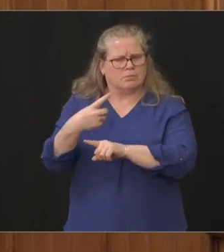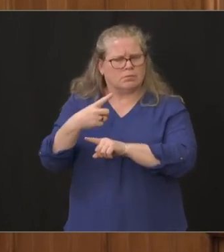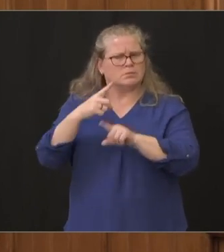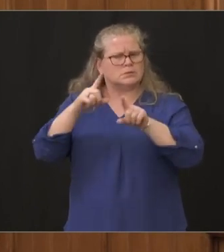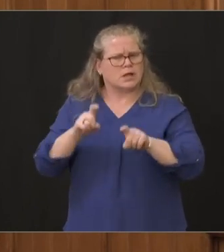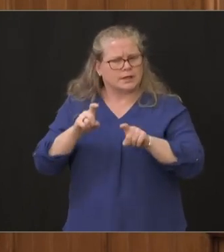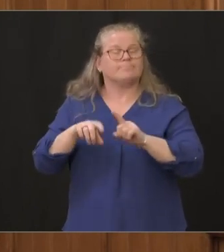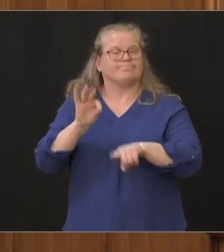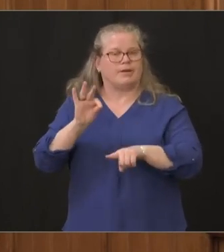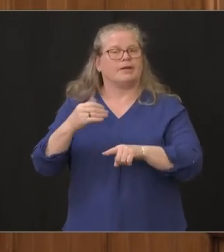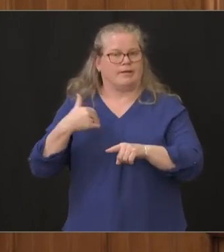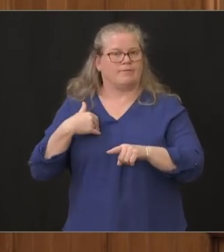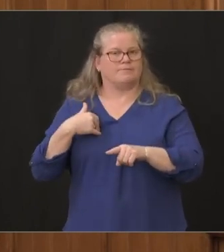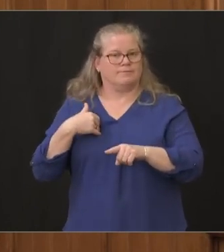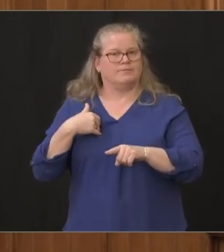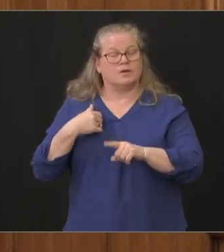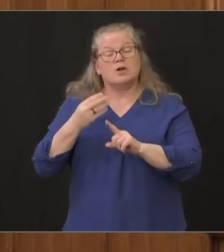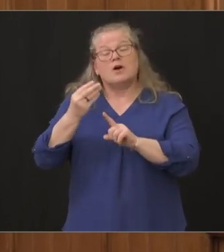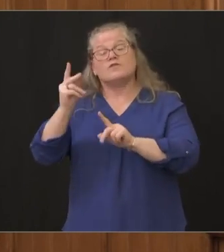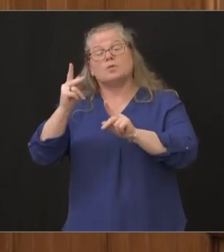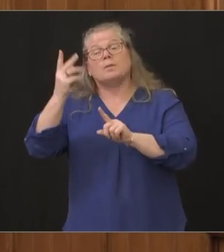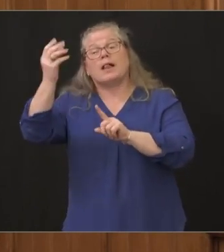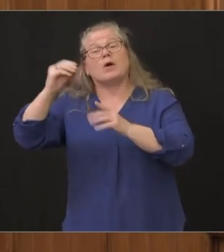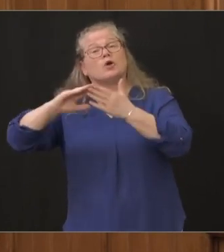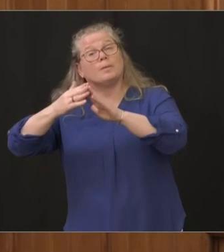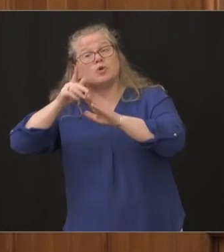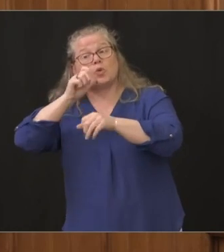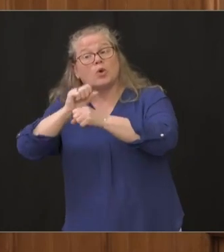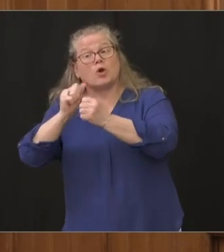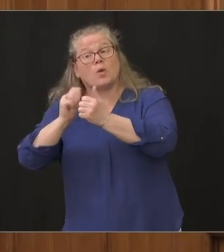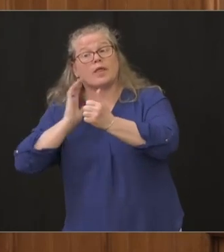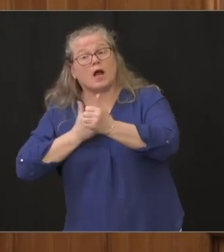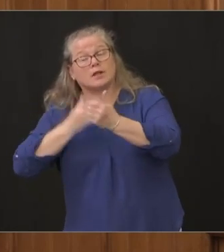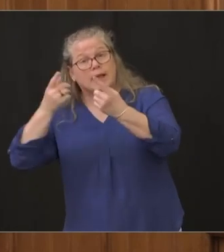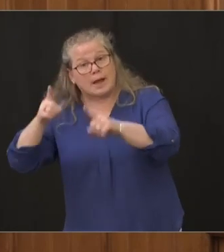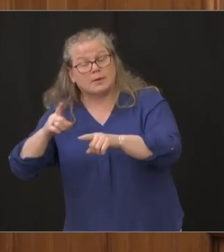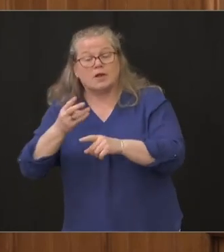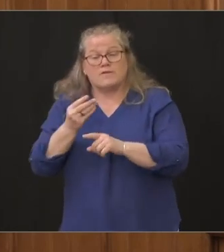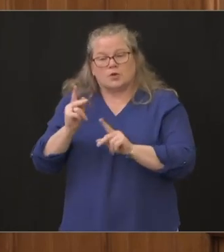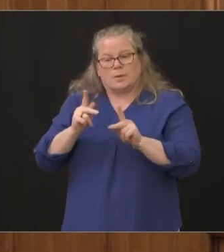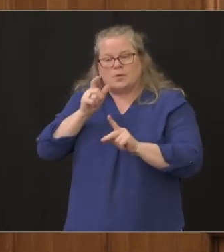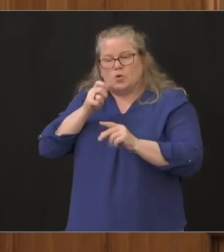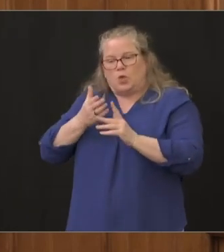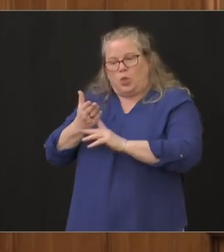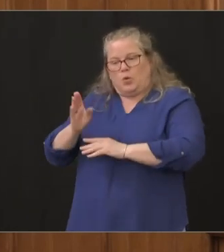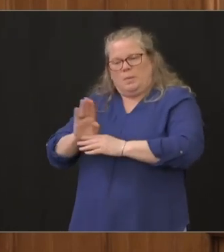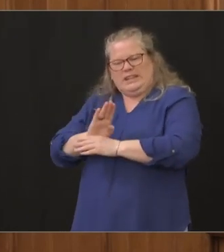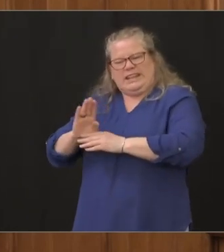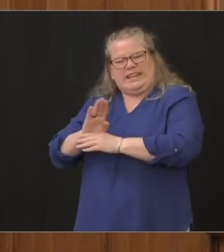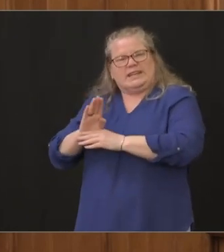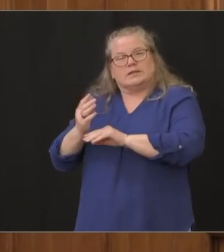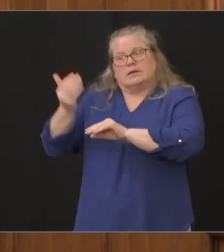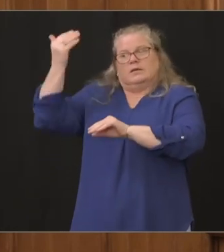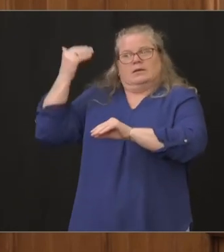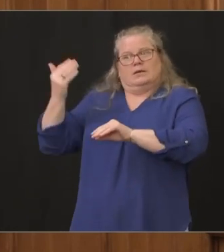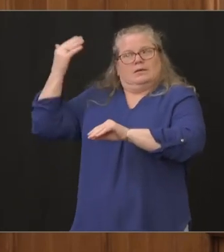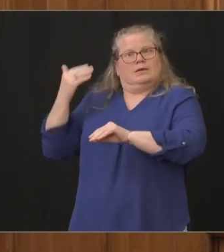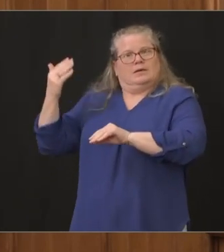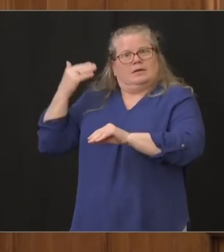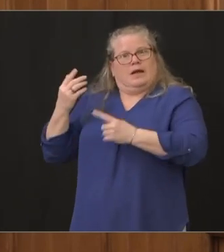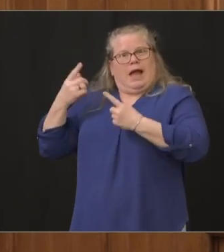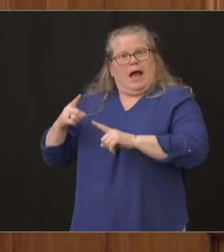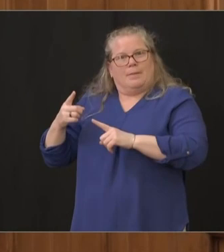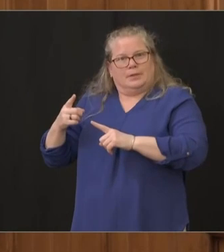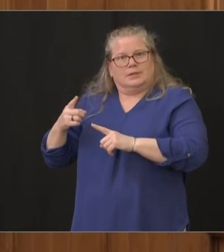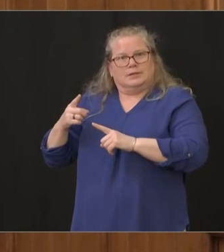community uh understandably and a few people who've been exposed through business dealings early in the process so i